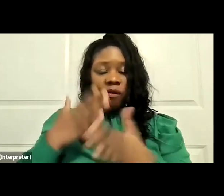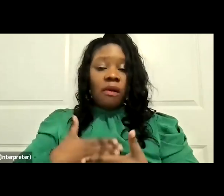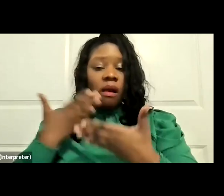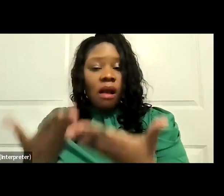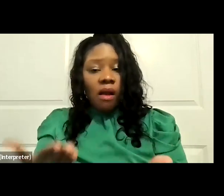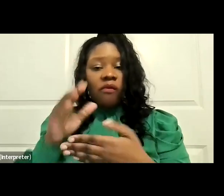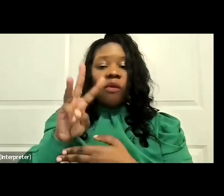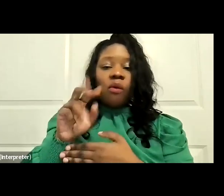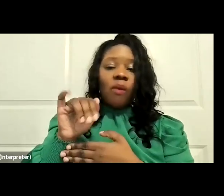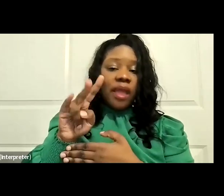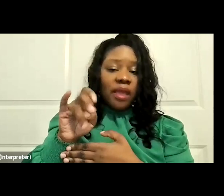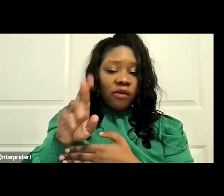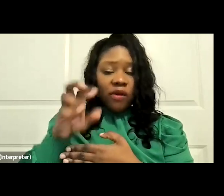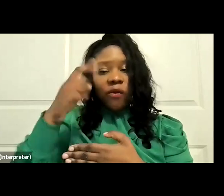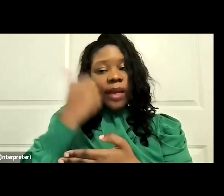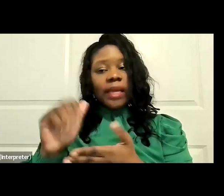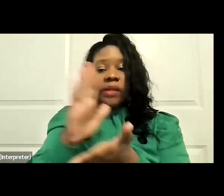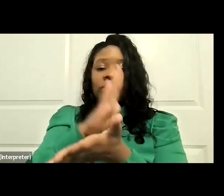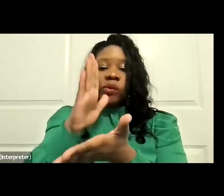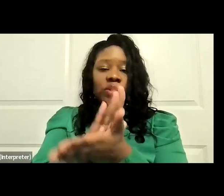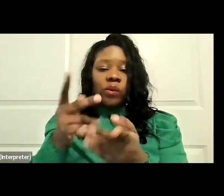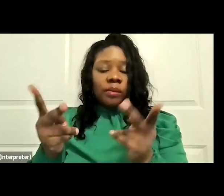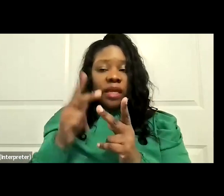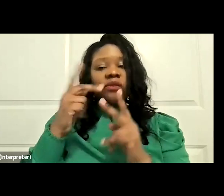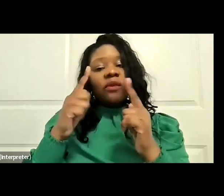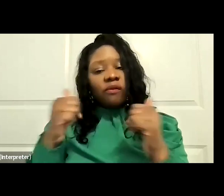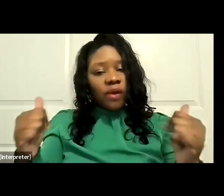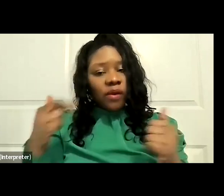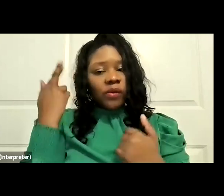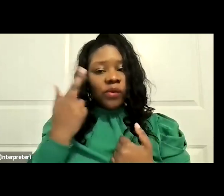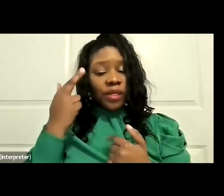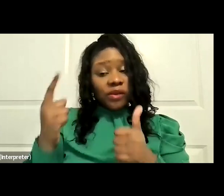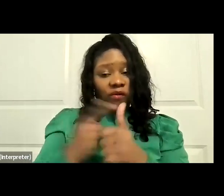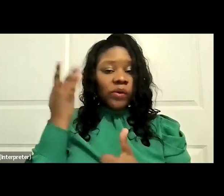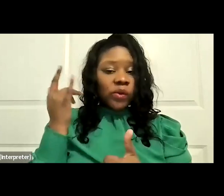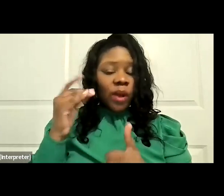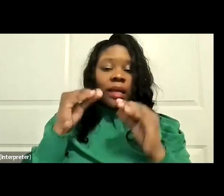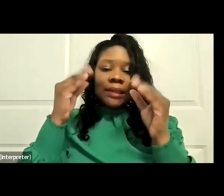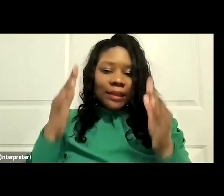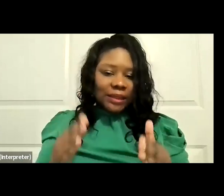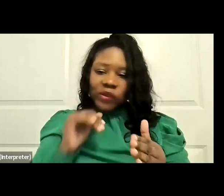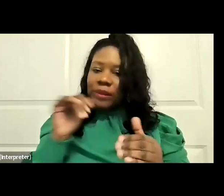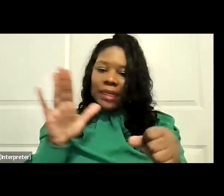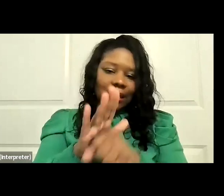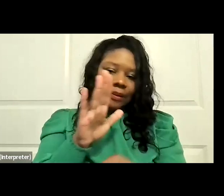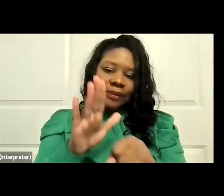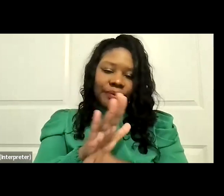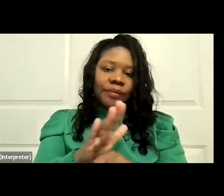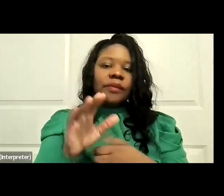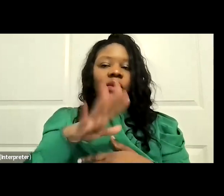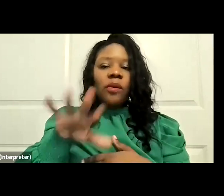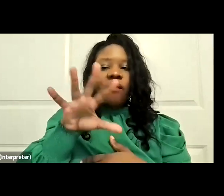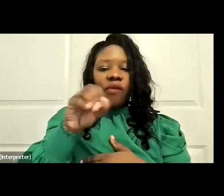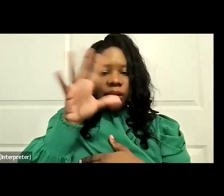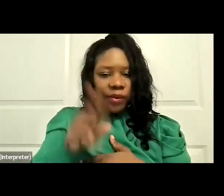for various reasons. The first main reason we anticipate will be the teacher shortage. We anticipate this will be about a 50% increase